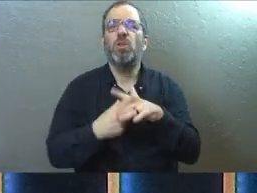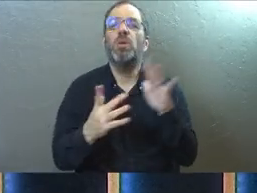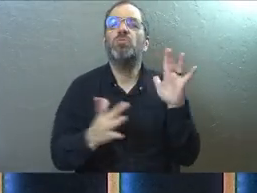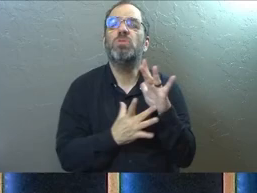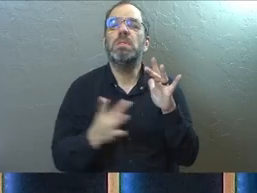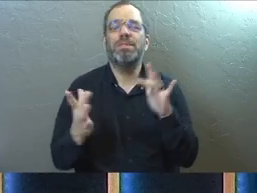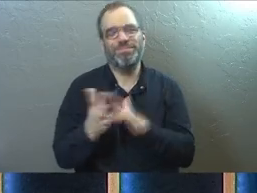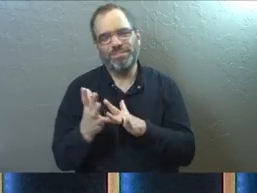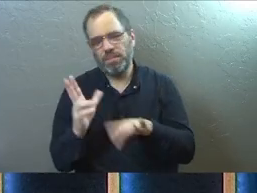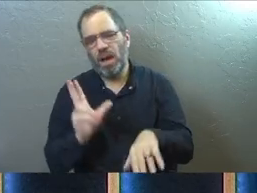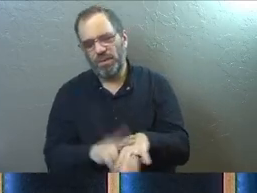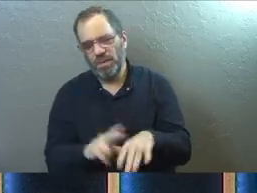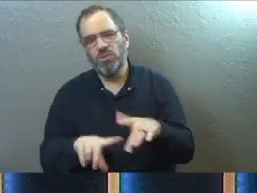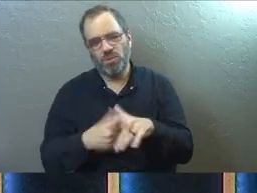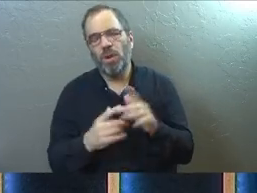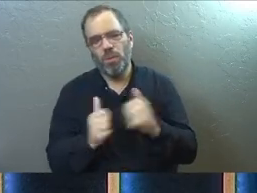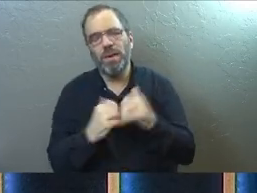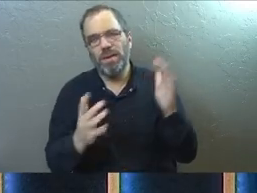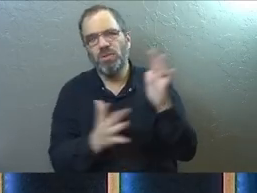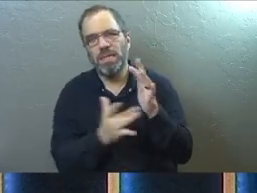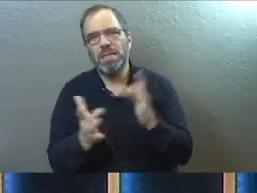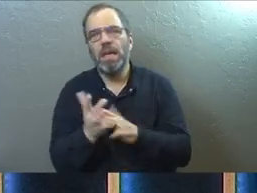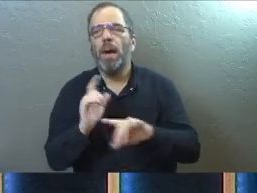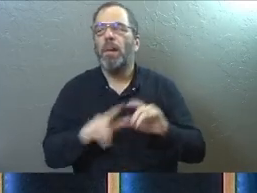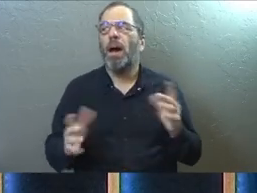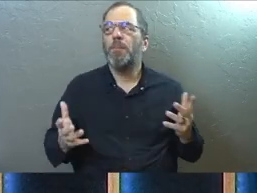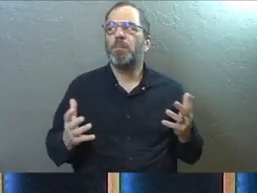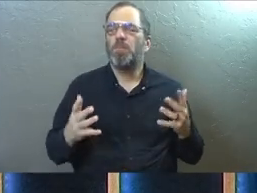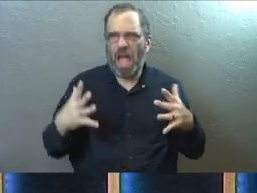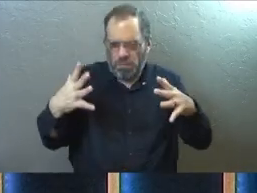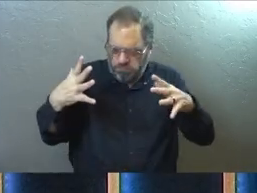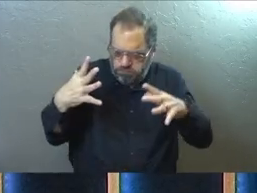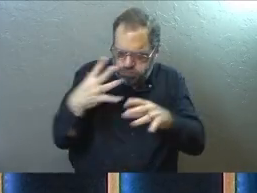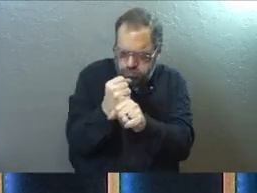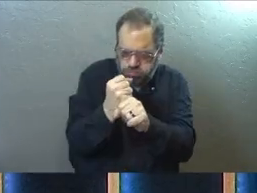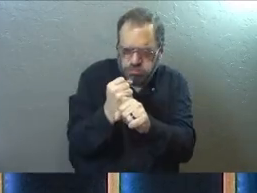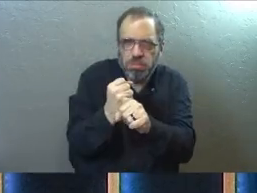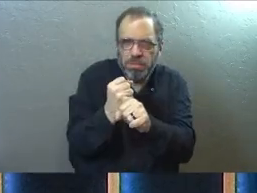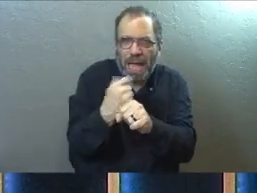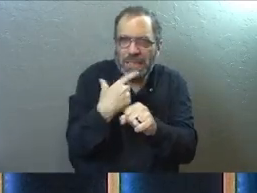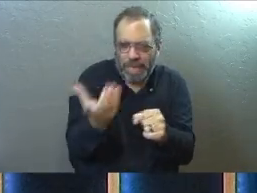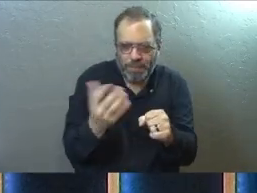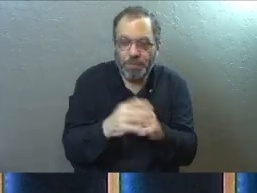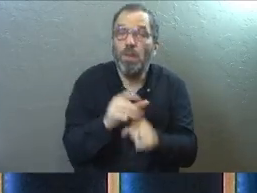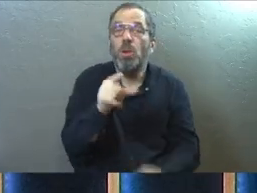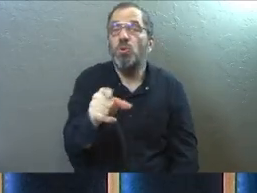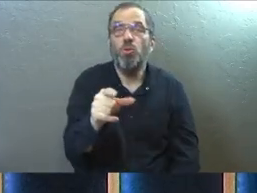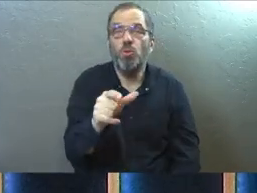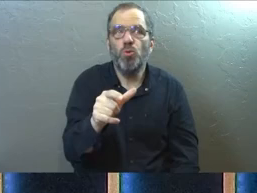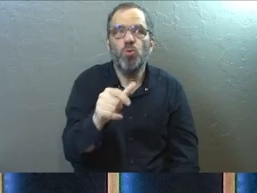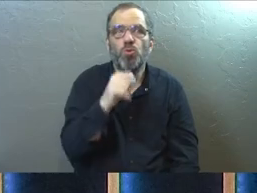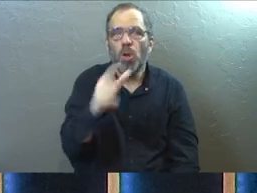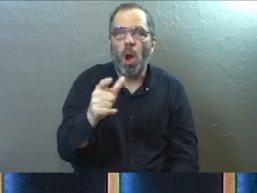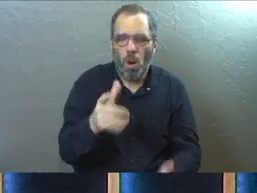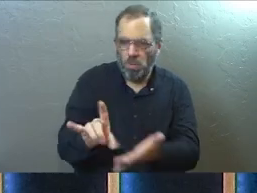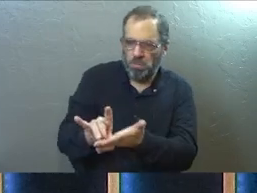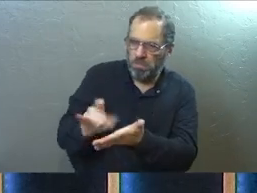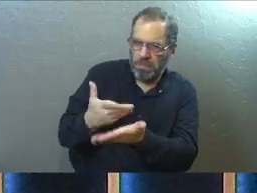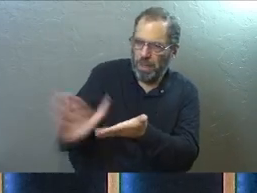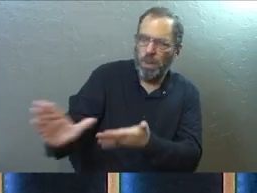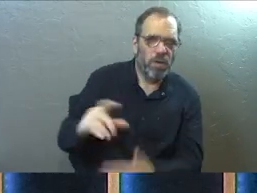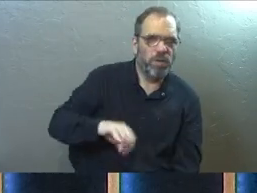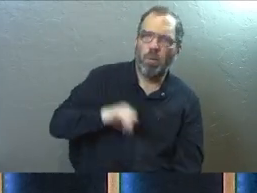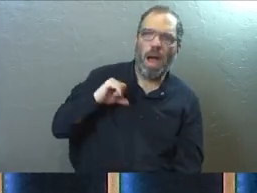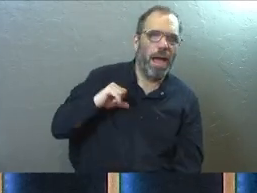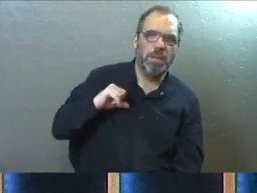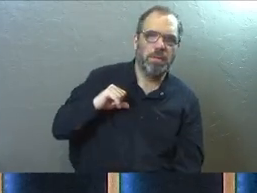with Jesus, which is of course where it should start. But if I could summarize the whole thing, this is what I would say. You don't actually get rid of pride.